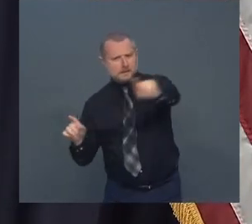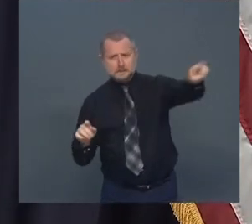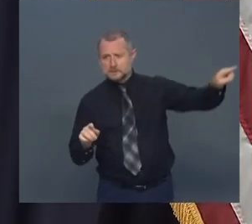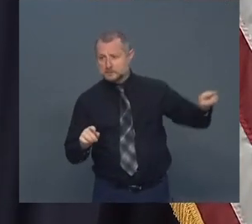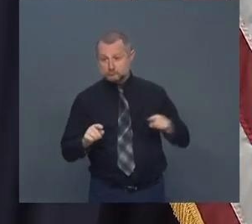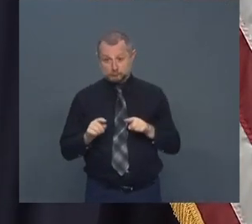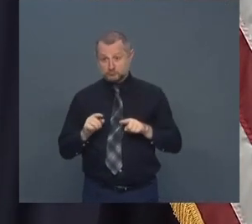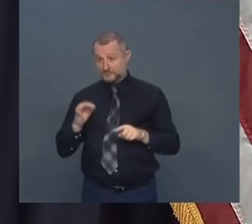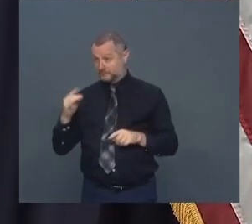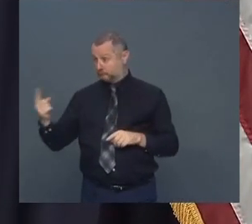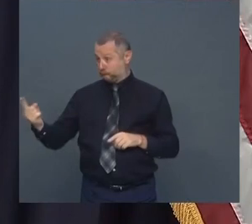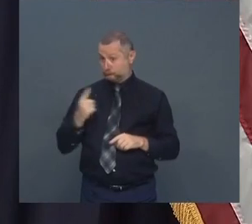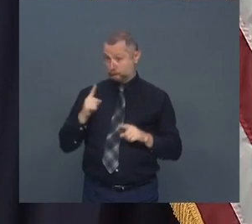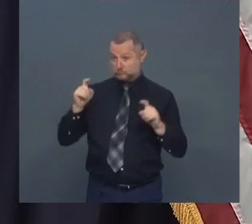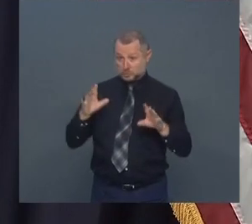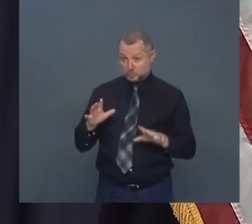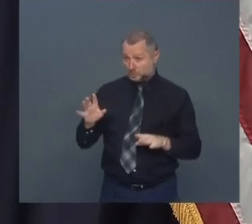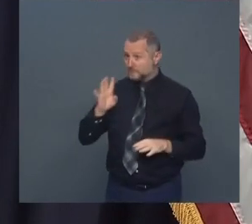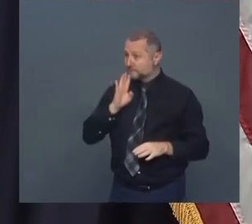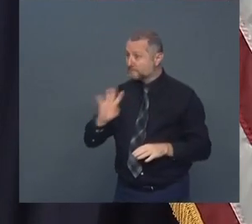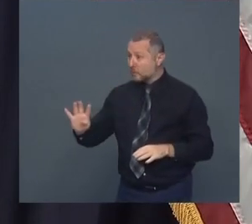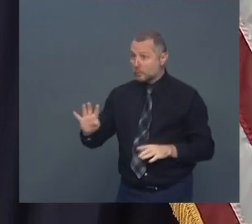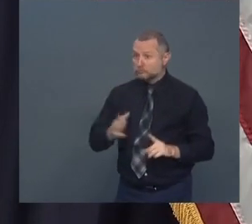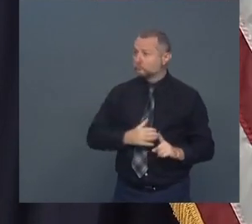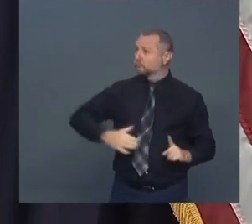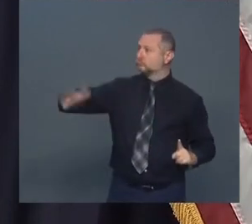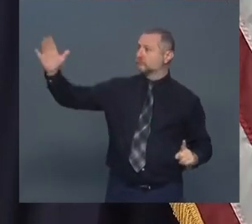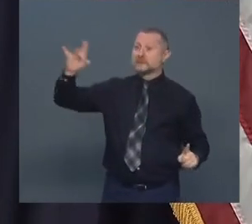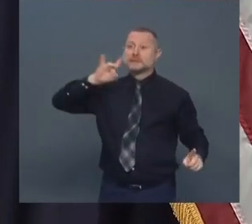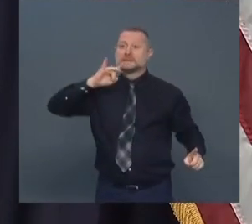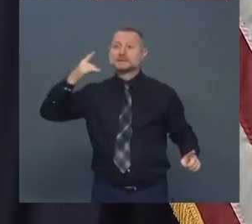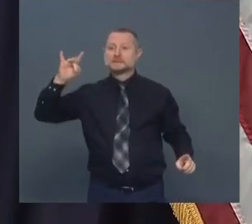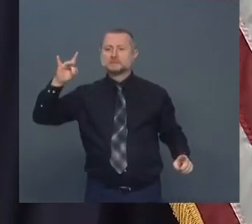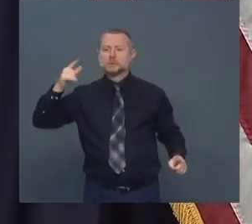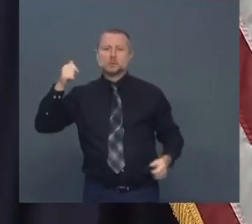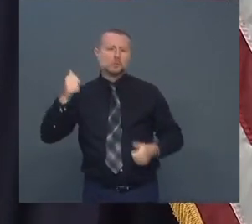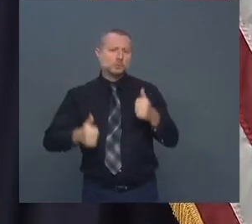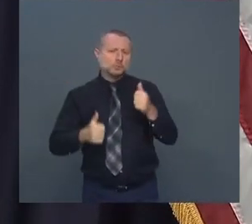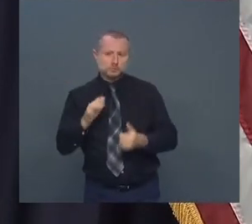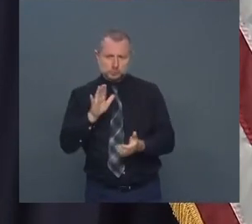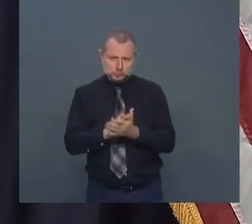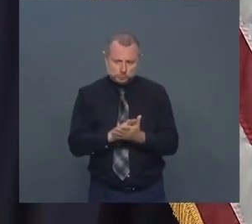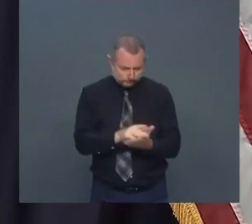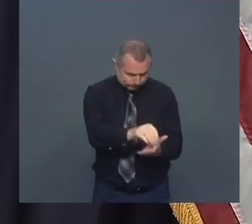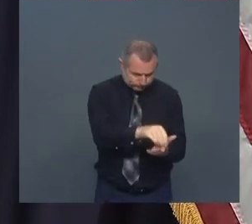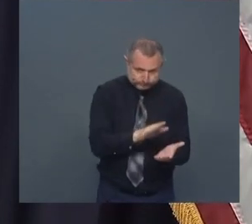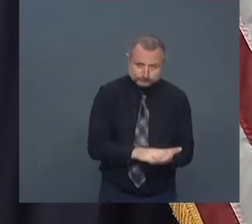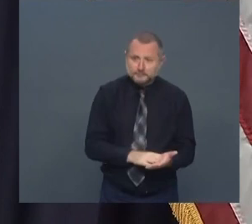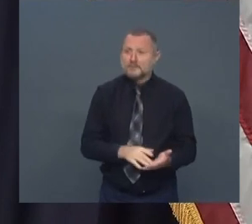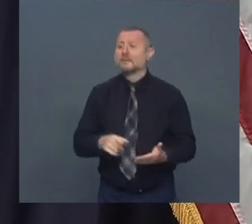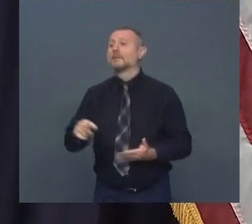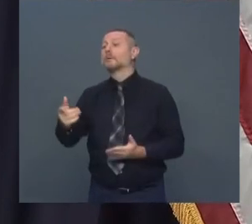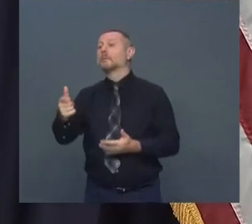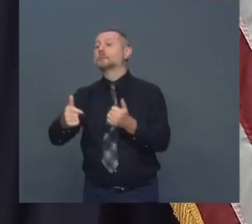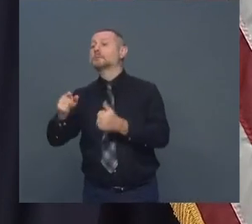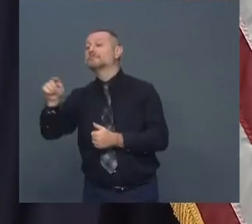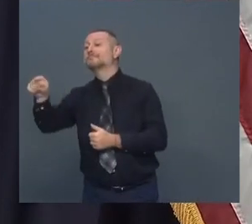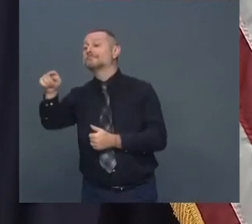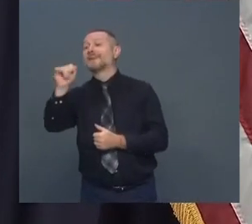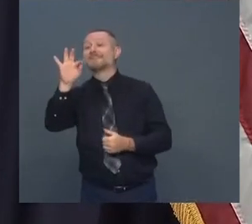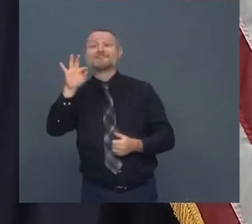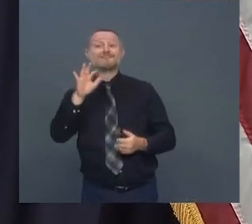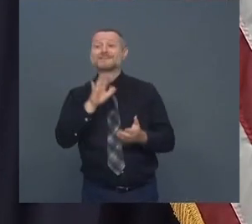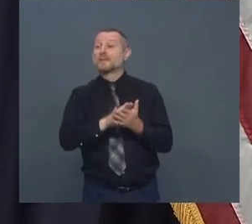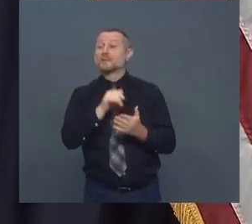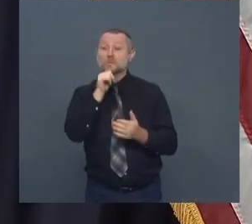between four years old and 18 years old what school do you attend so even if it's not mandated by a school we will know if there's